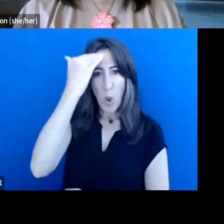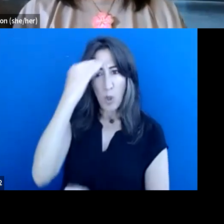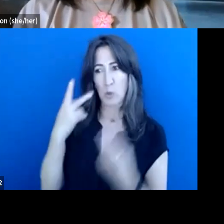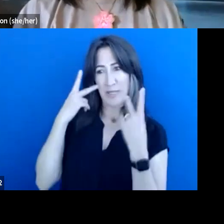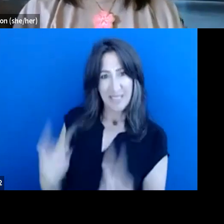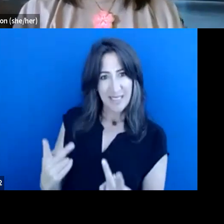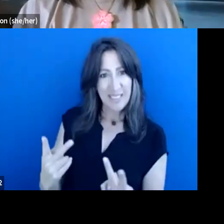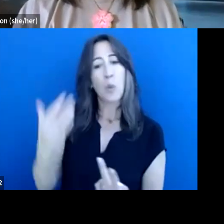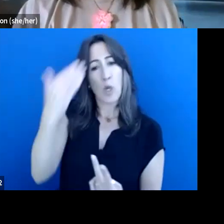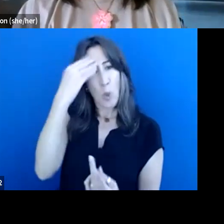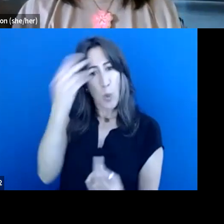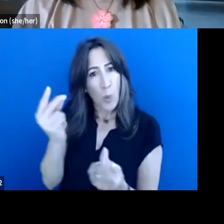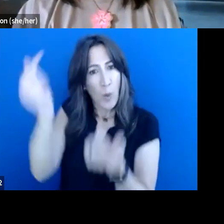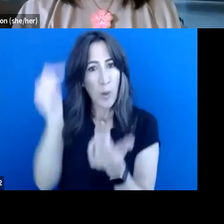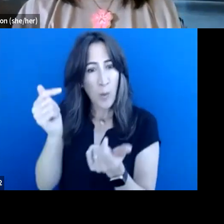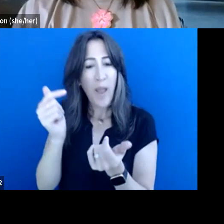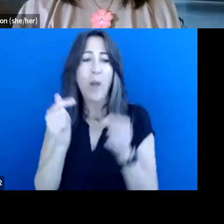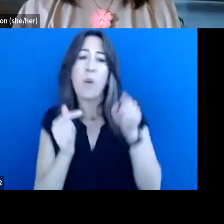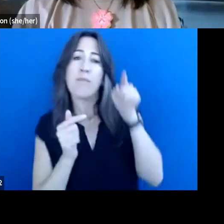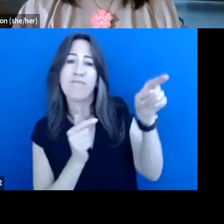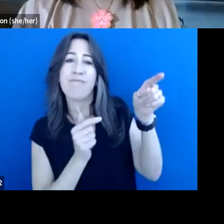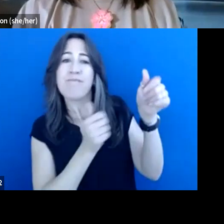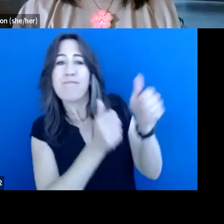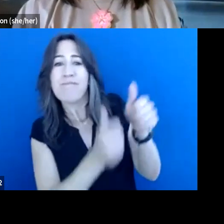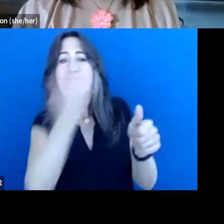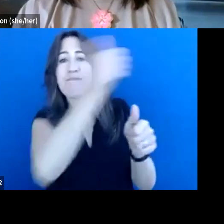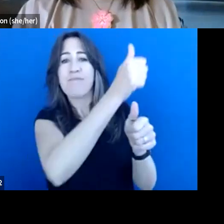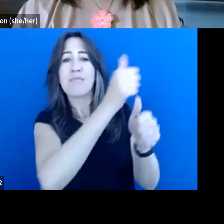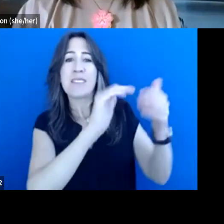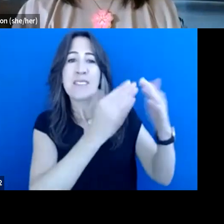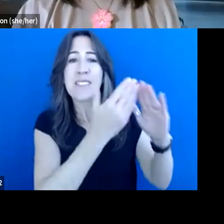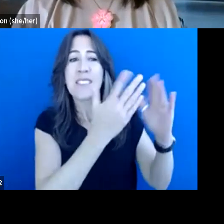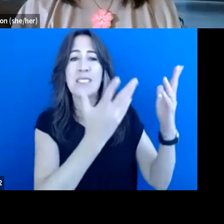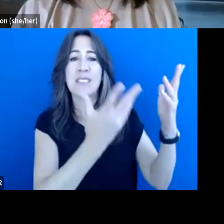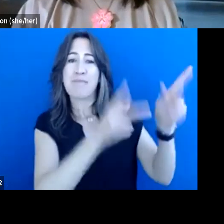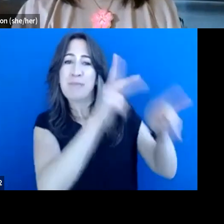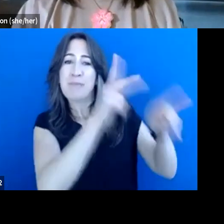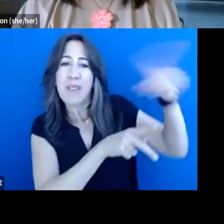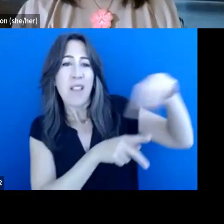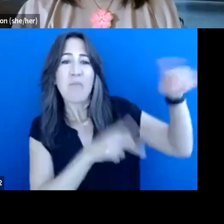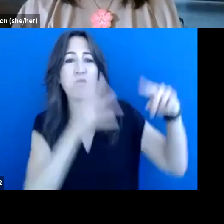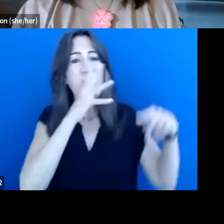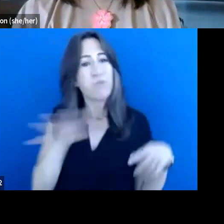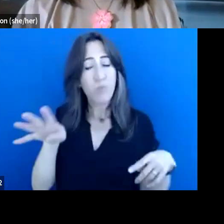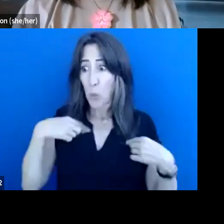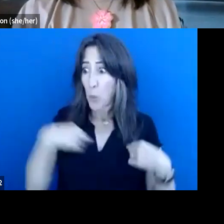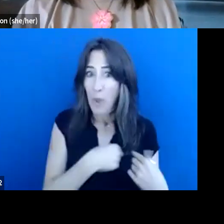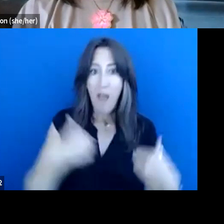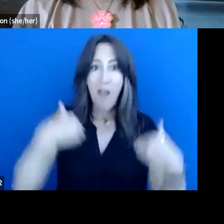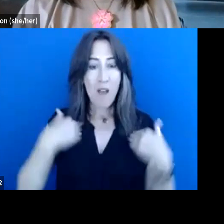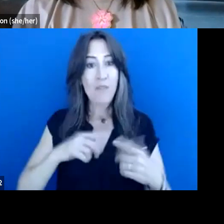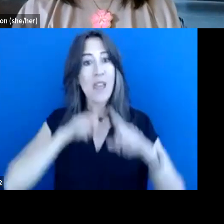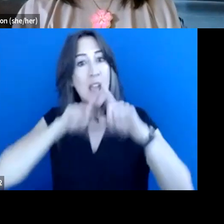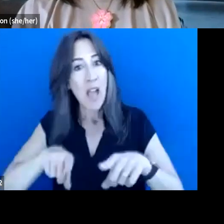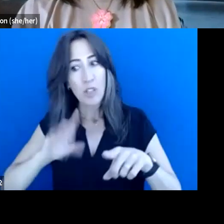It's been a little bit frustrating to, you know, see the decline. And we have the answers. We have the answers in all of our